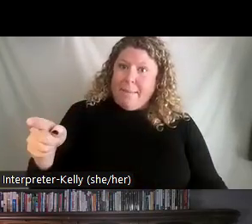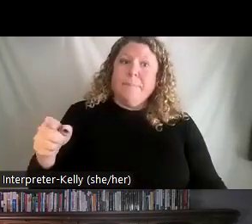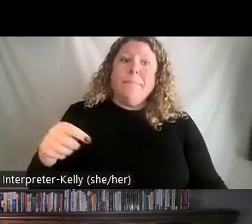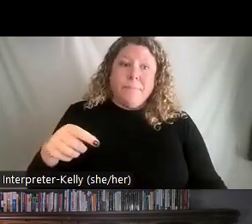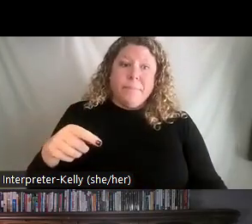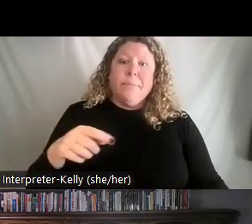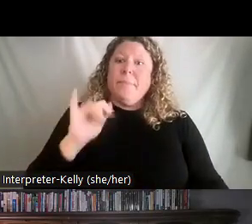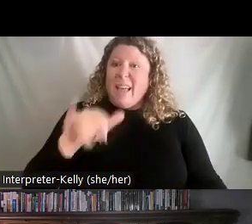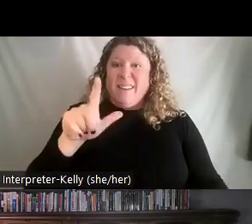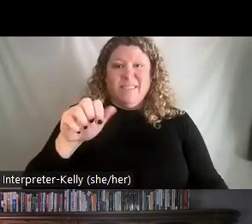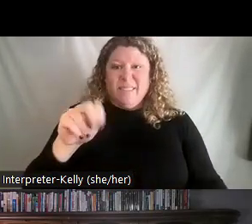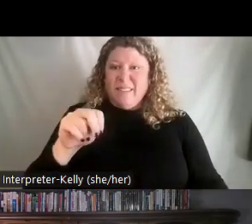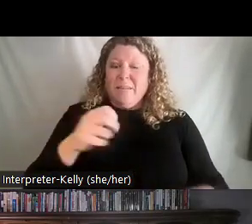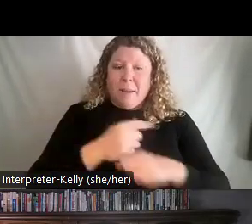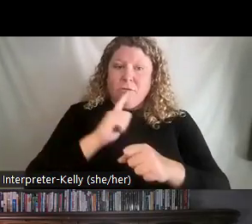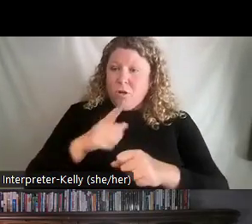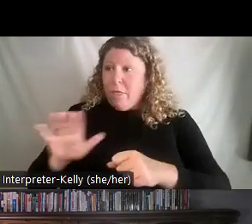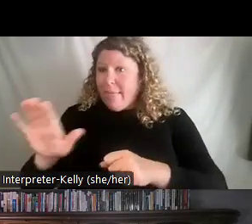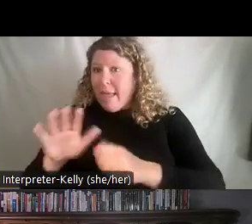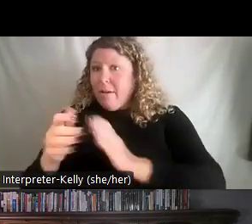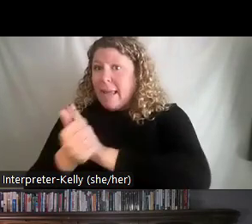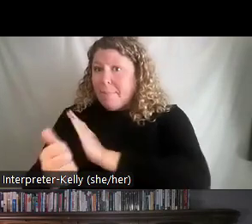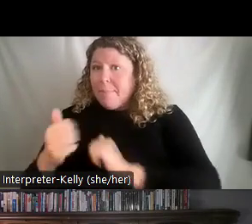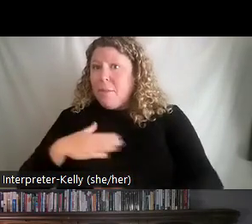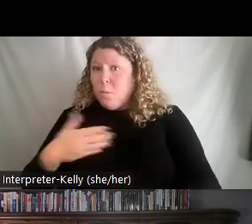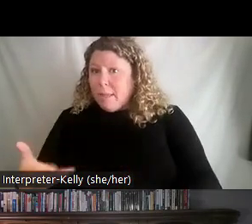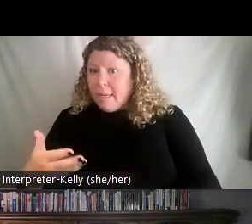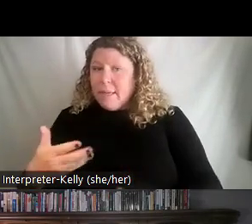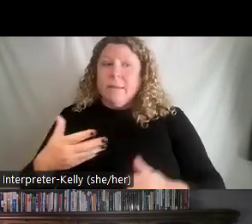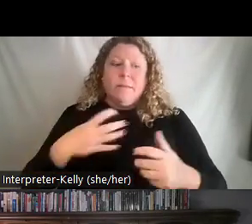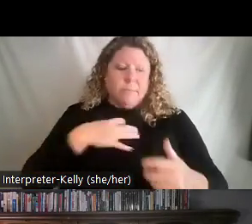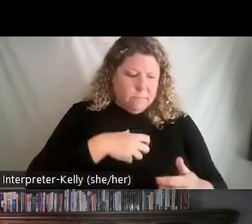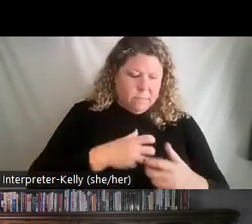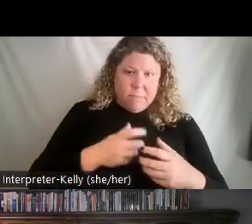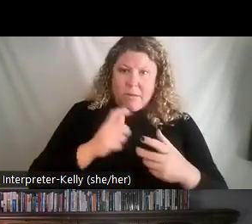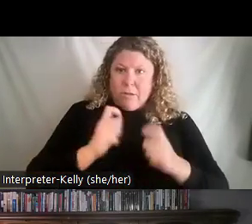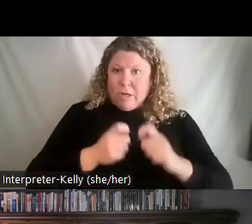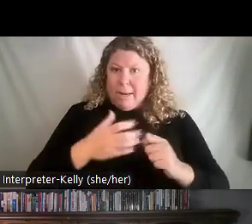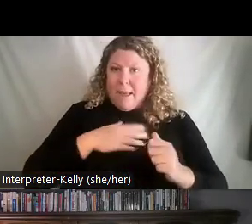what they're capable of doing with how we're showing up and managing the task.